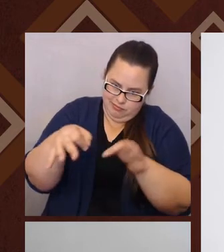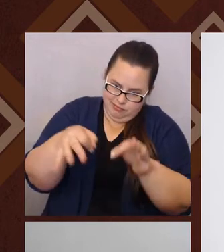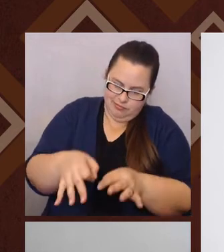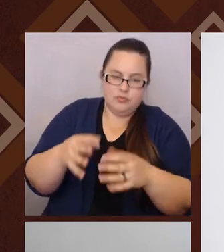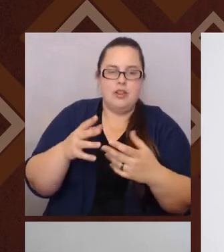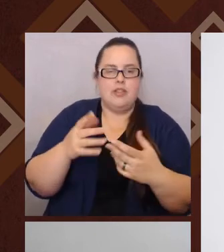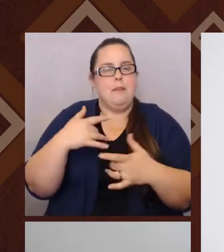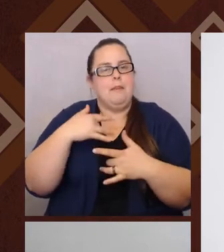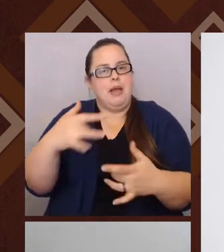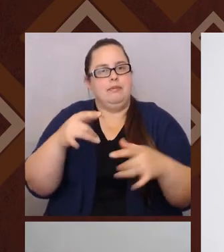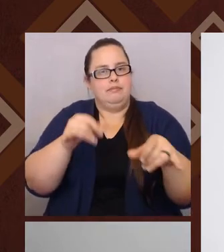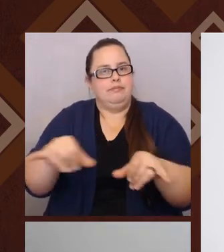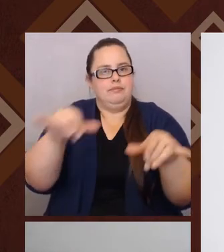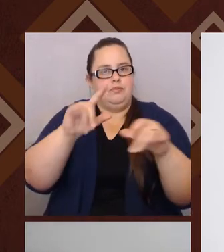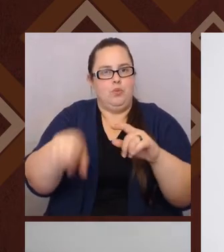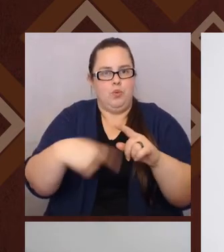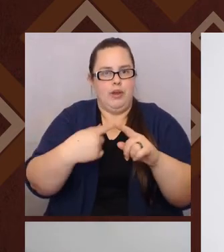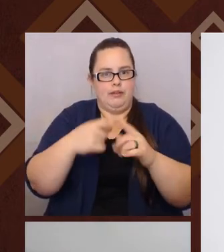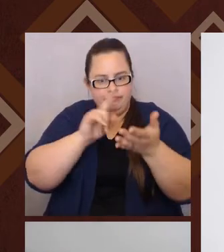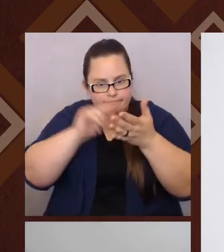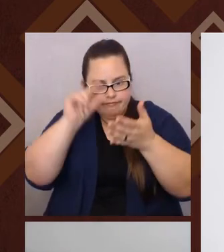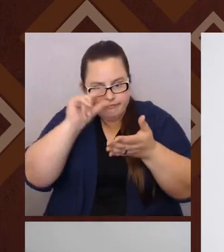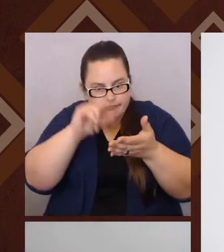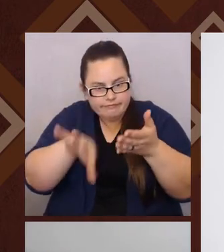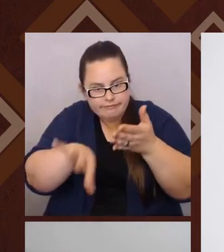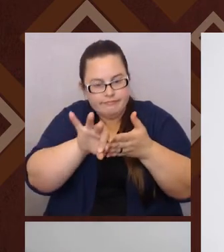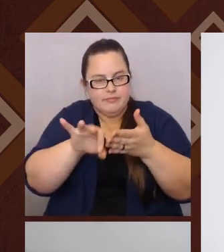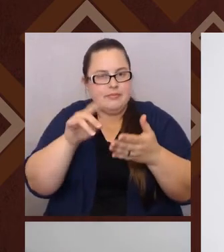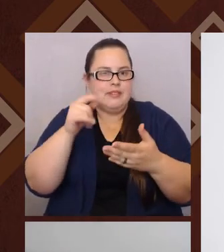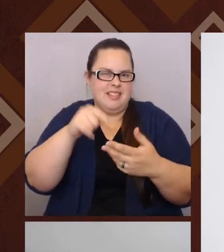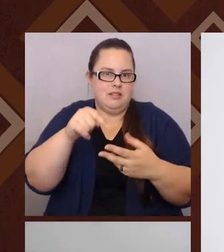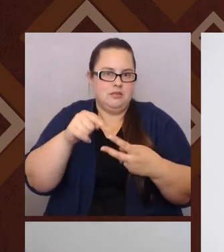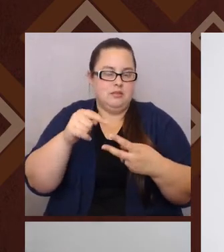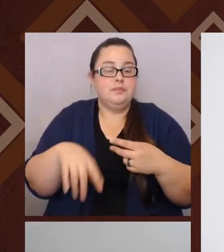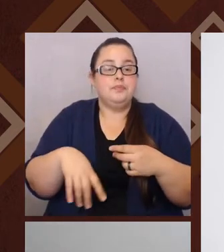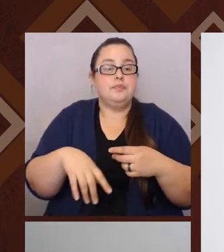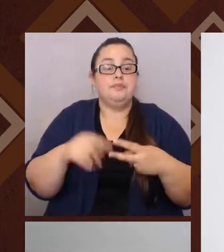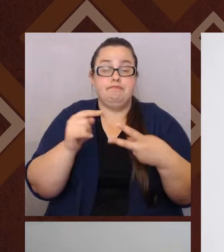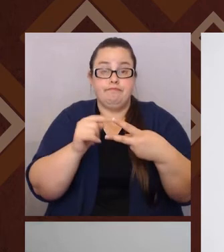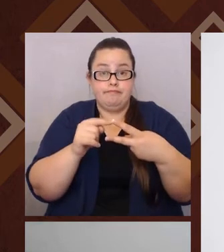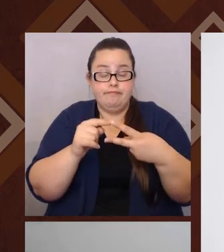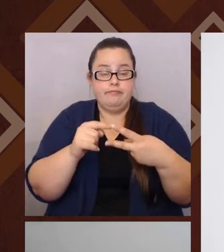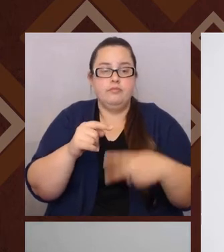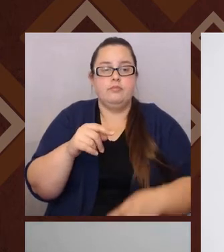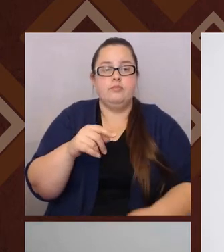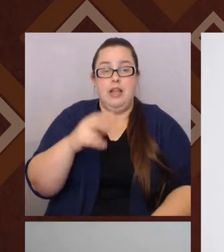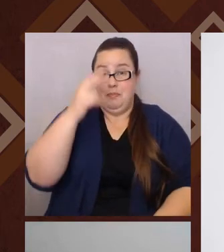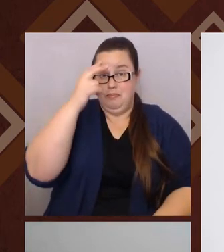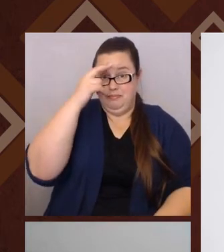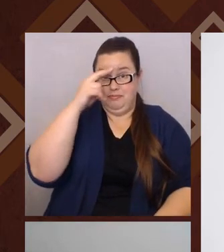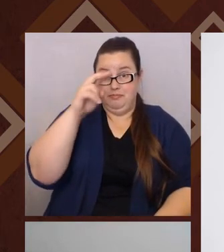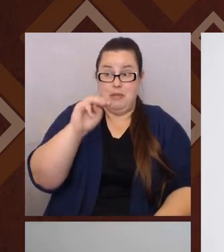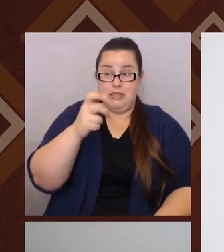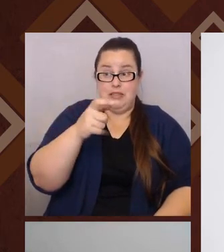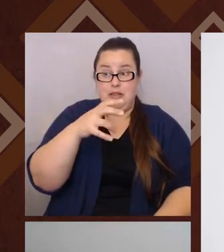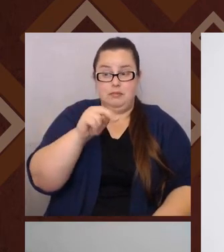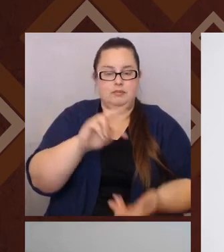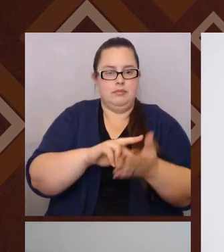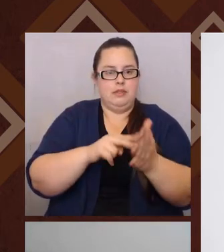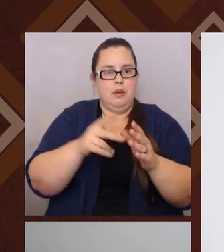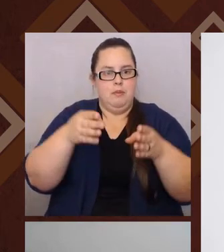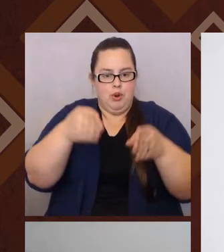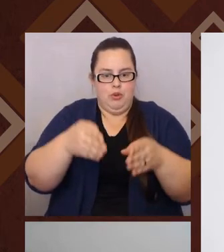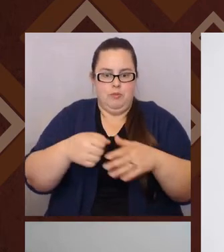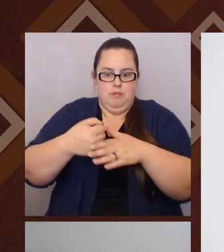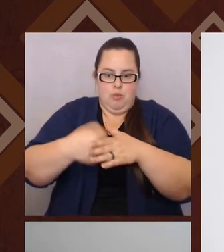likely what you're going to find if you look it up in, in either of those things. Um, and what that definition tells us is that a Mexican is somebody who's born in the nation of Mexico.